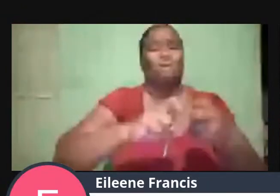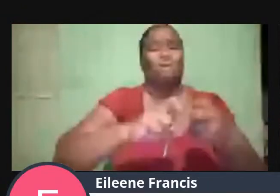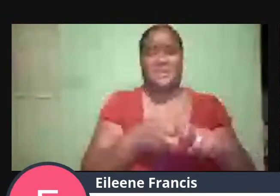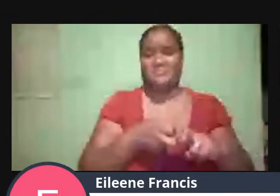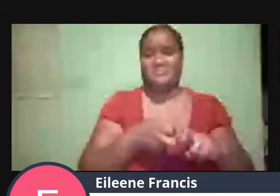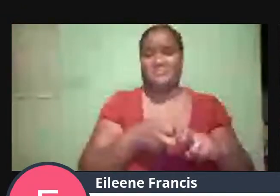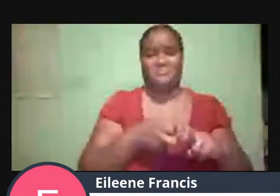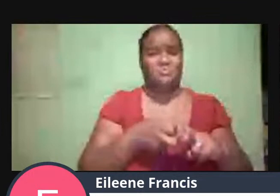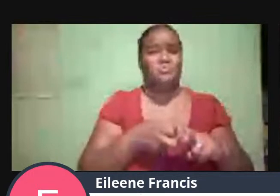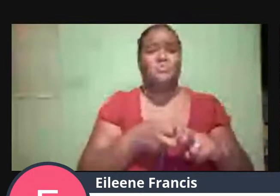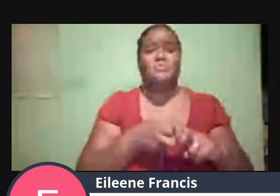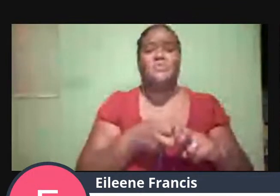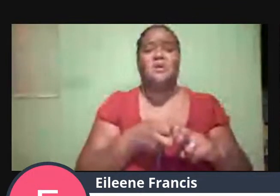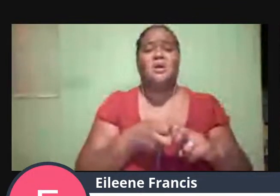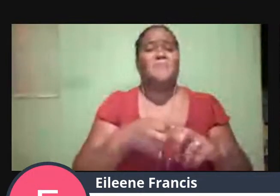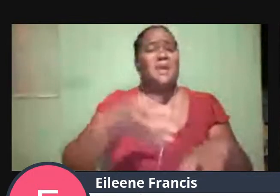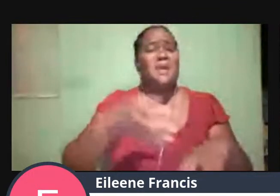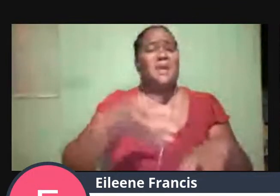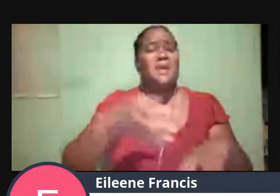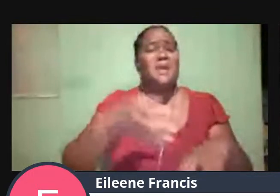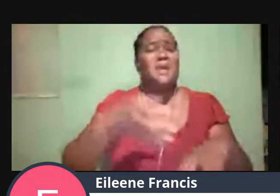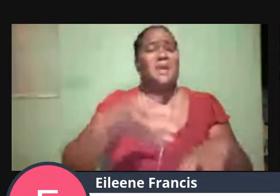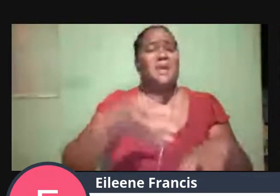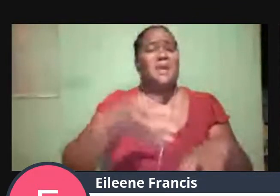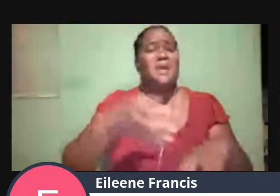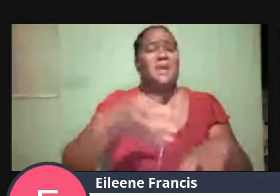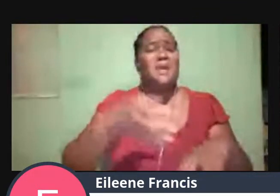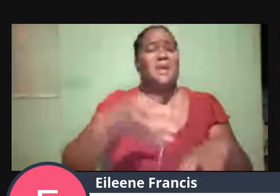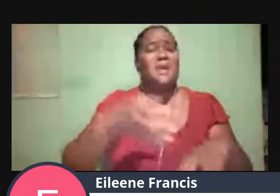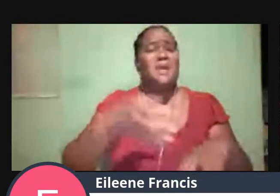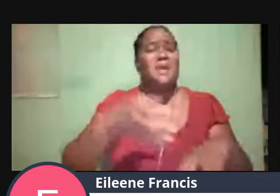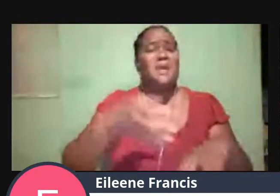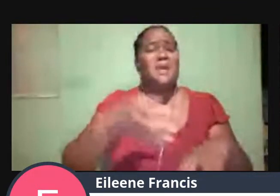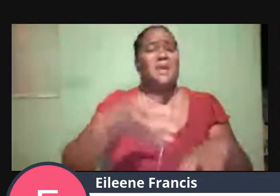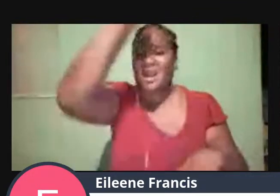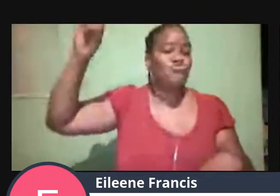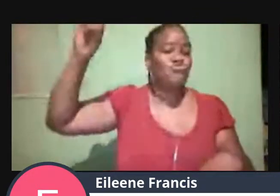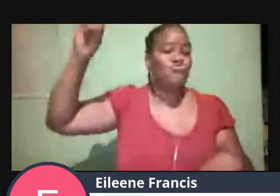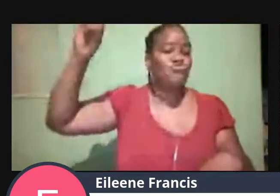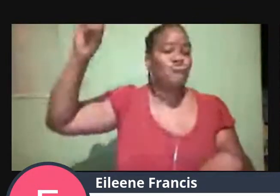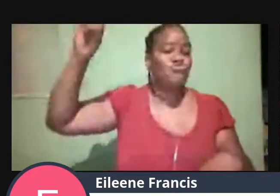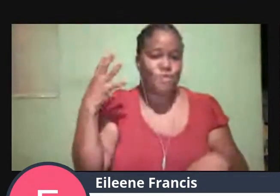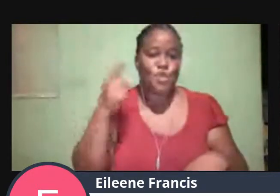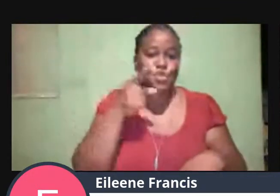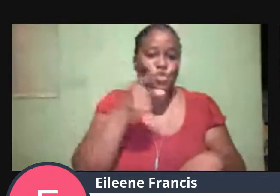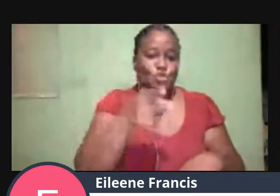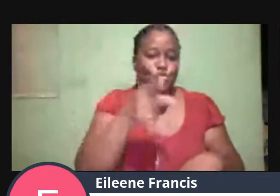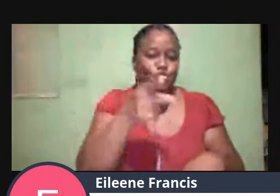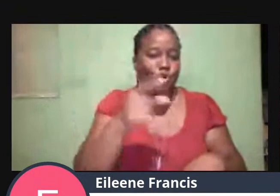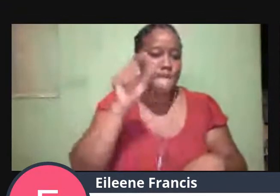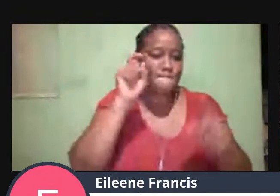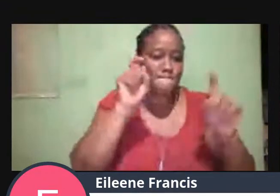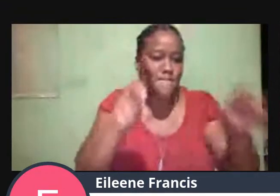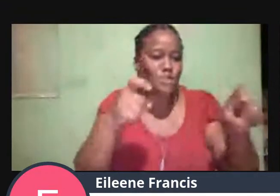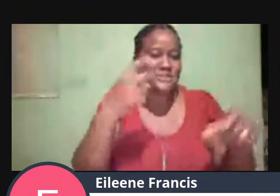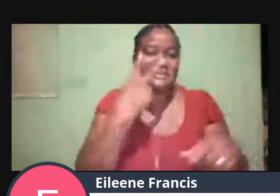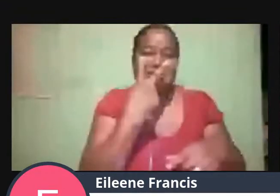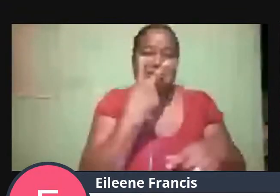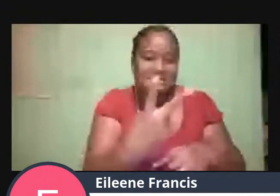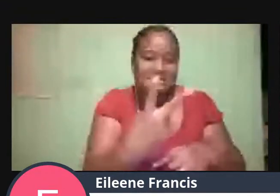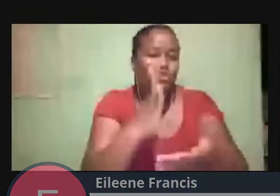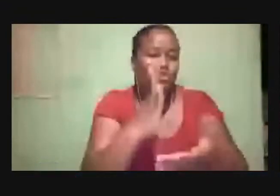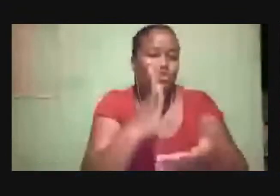God's Grace You Will Be Able To Recognize Some Of The Key Signs Of Depression And Seek Ways To